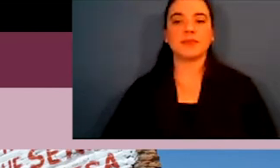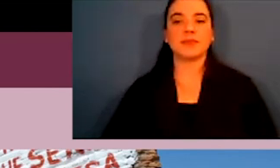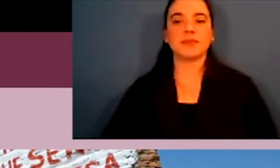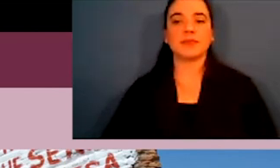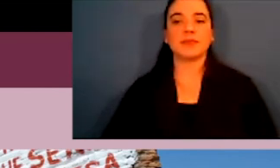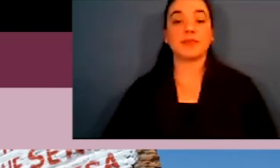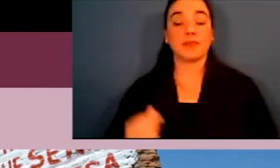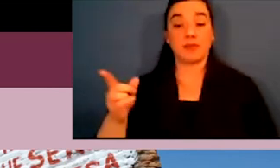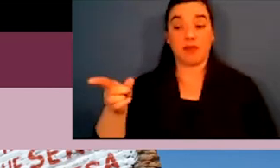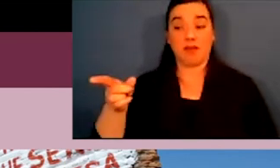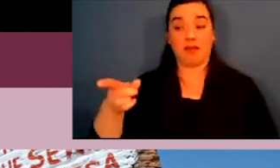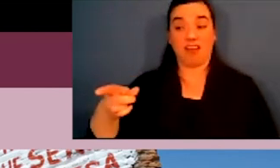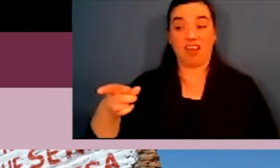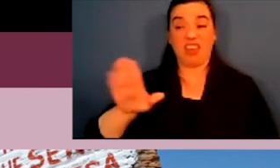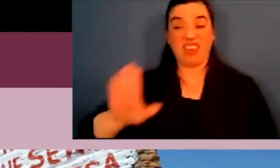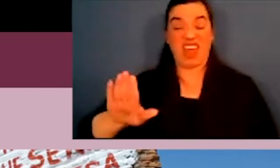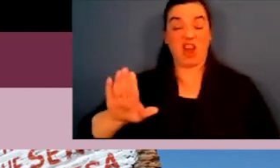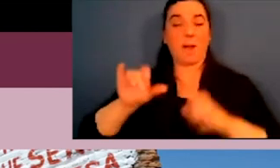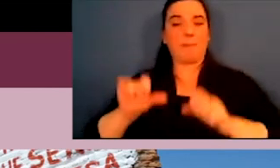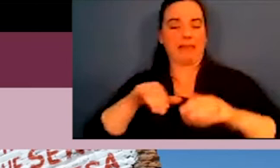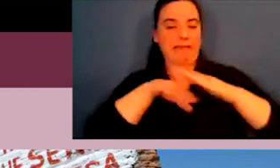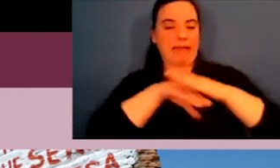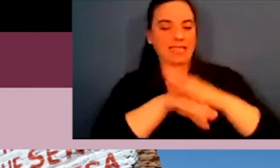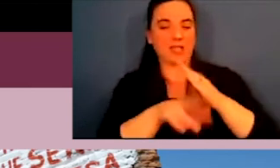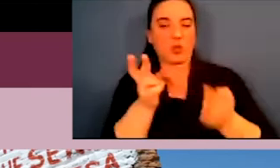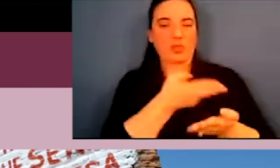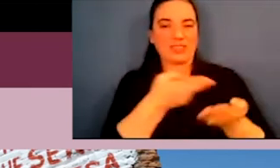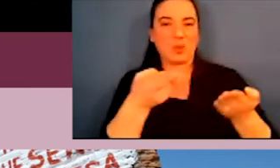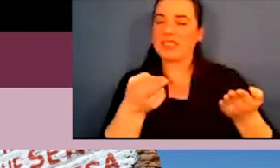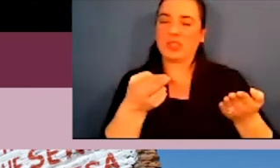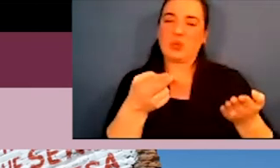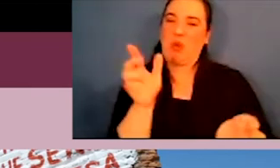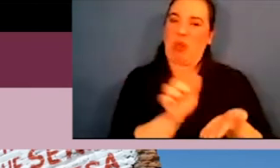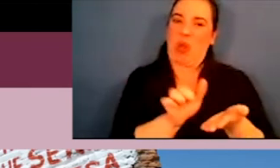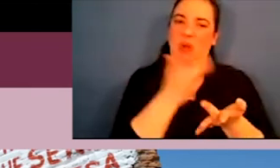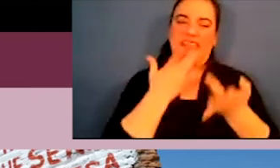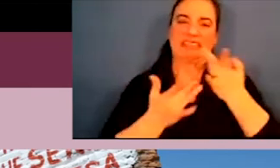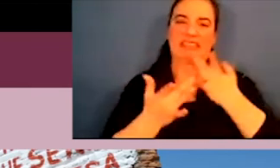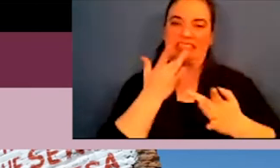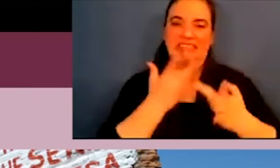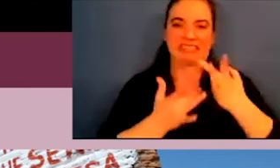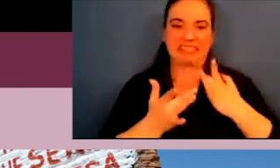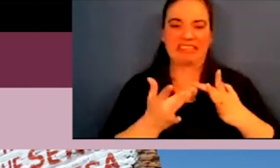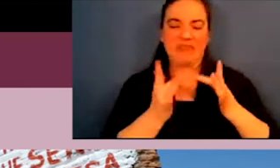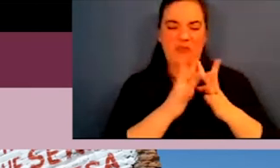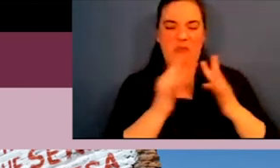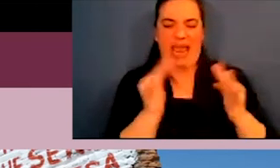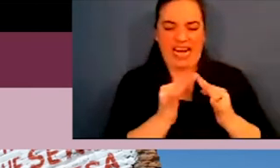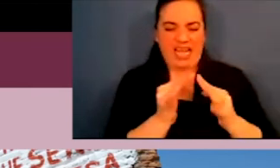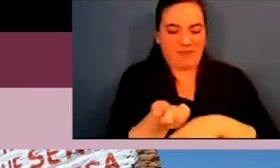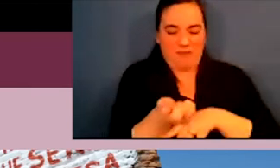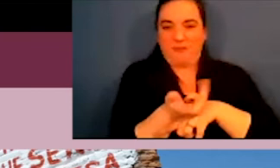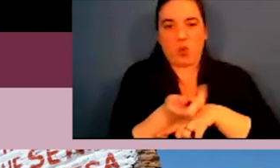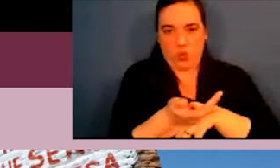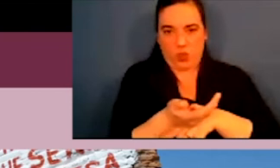Um, they will have very low access to resources, um,